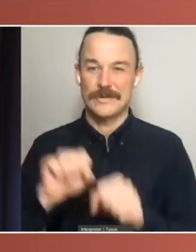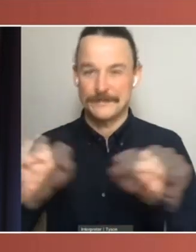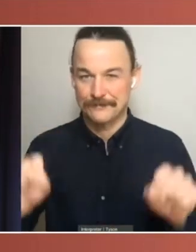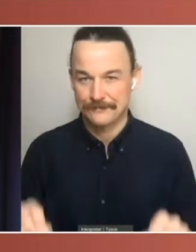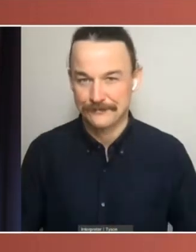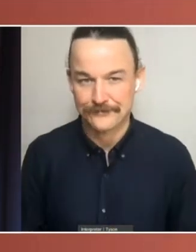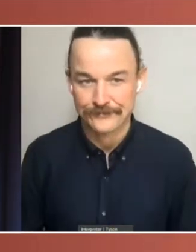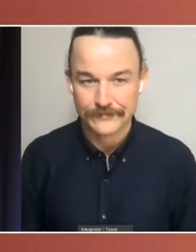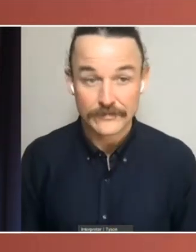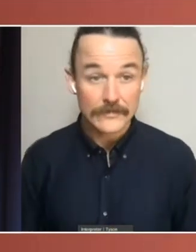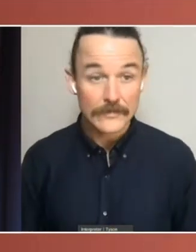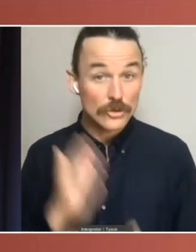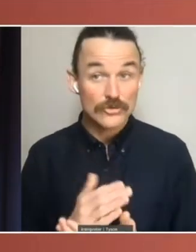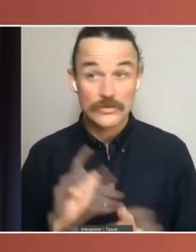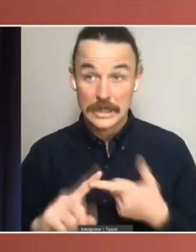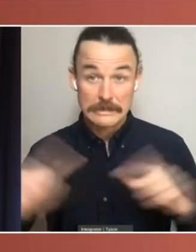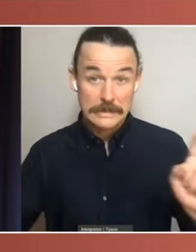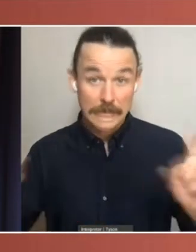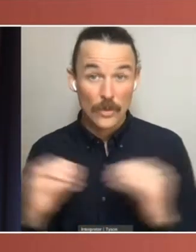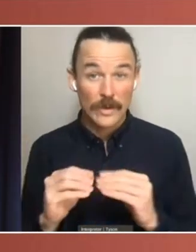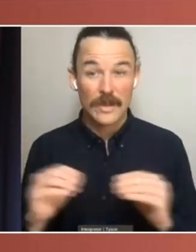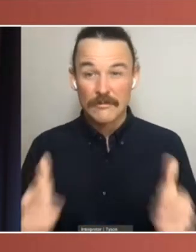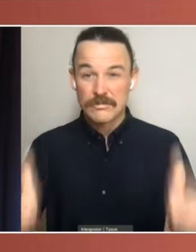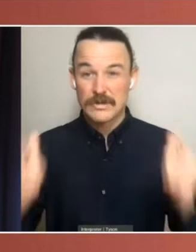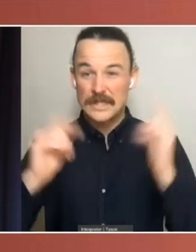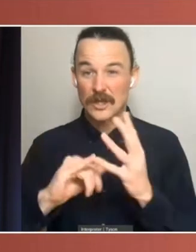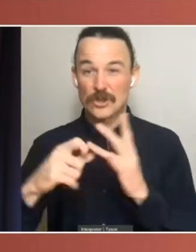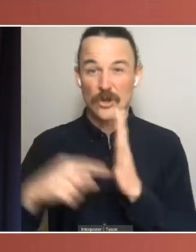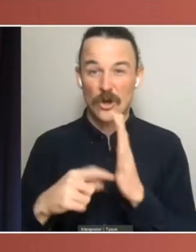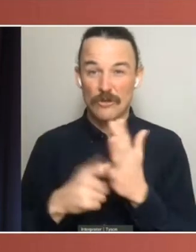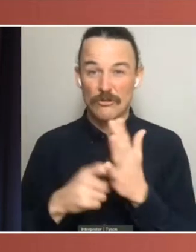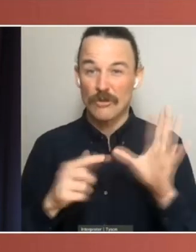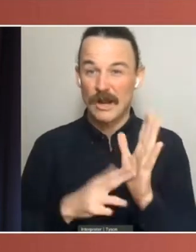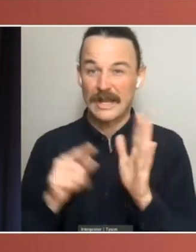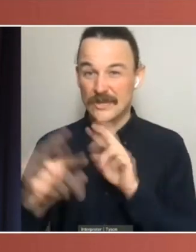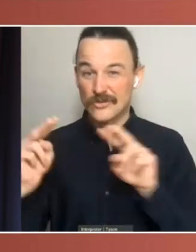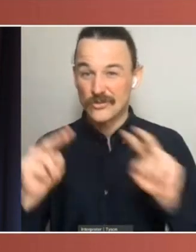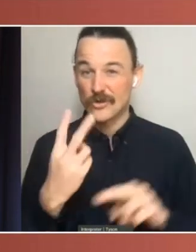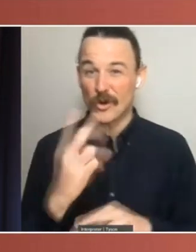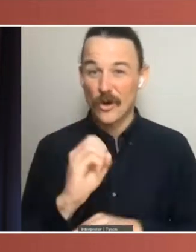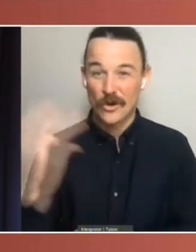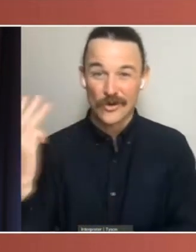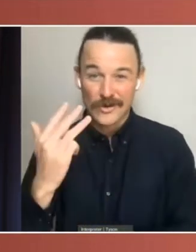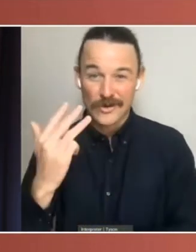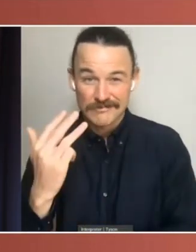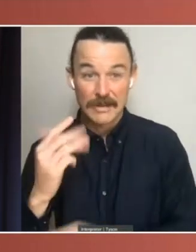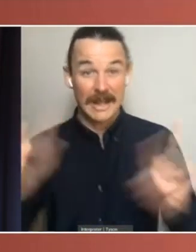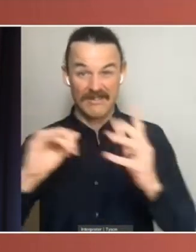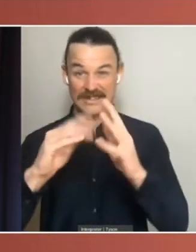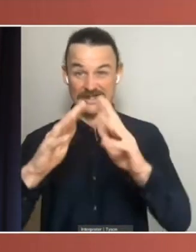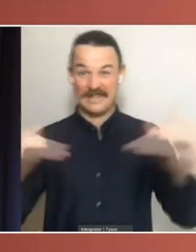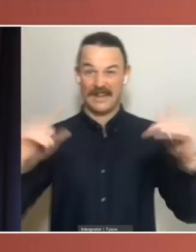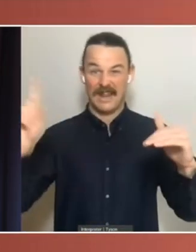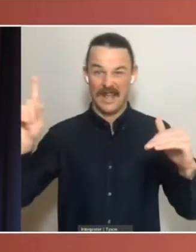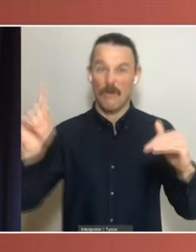with then Senate President Scott Ryan observing in 2019, that the current Senate is actually very reflective of the